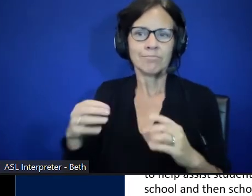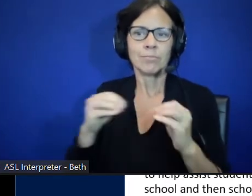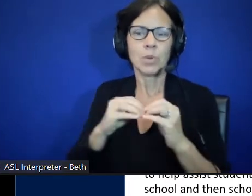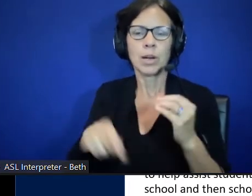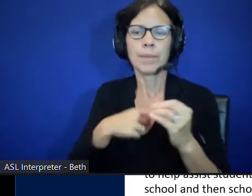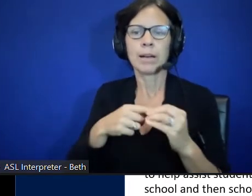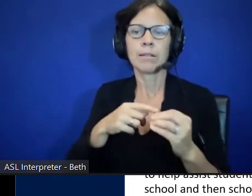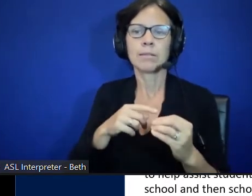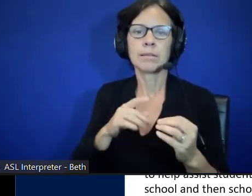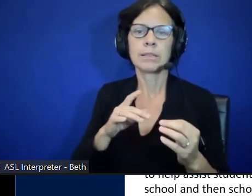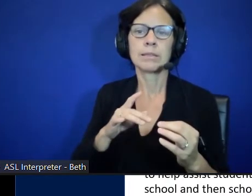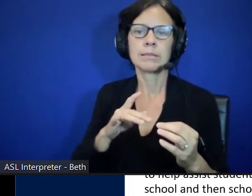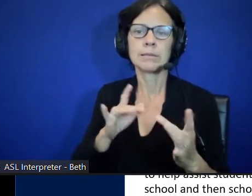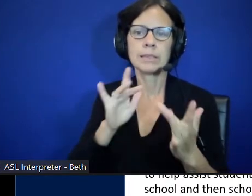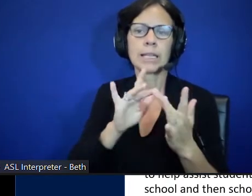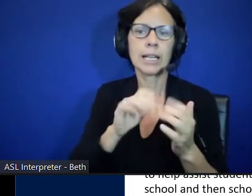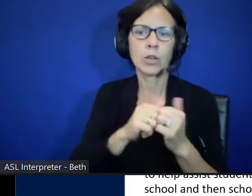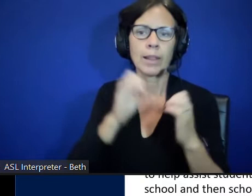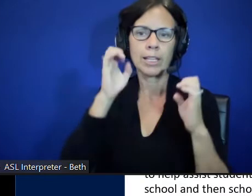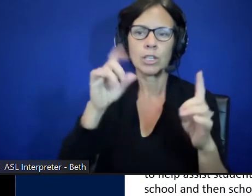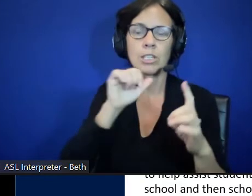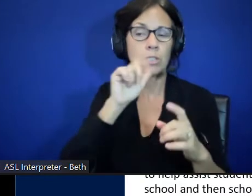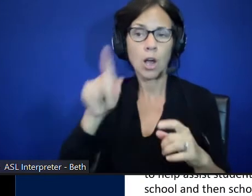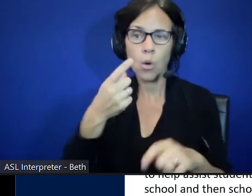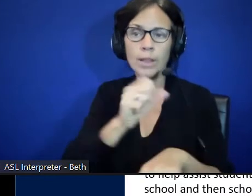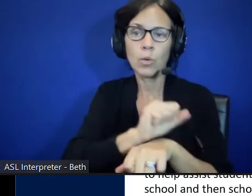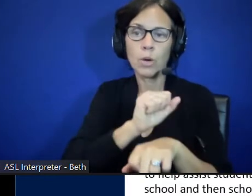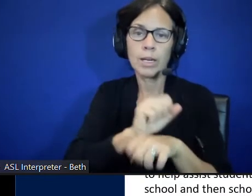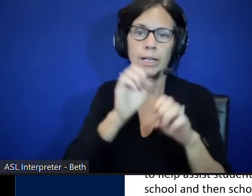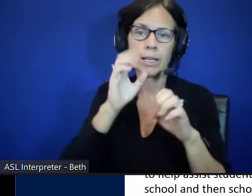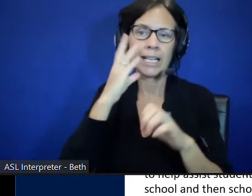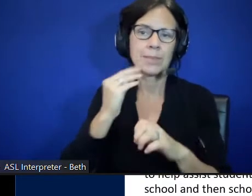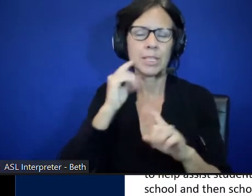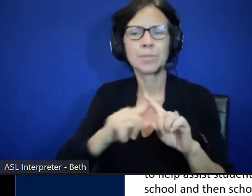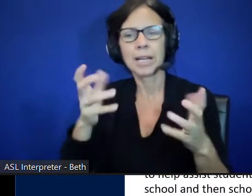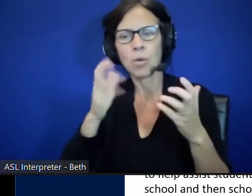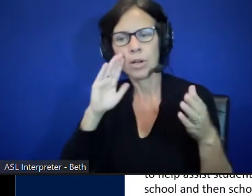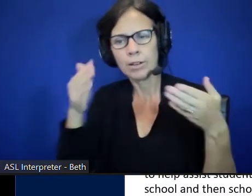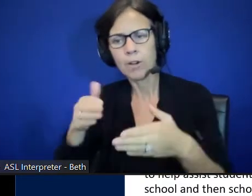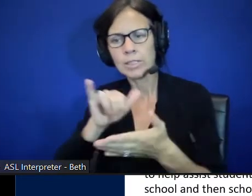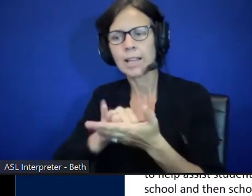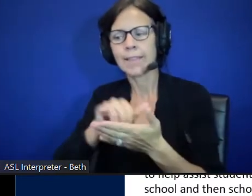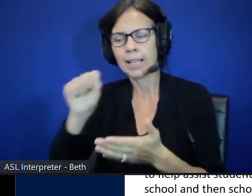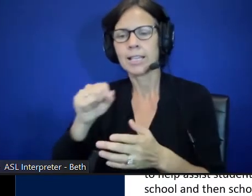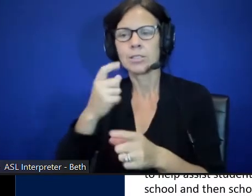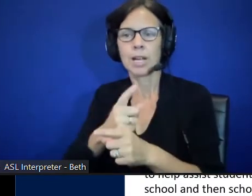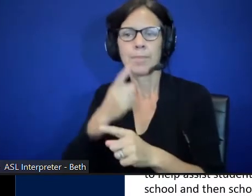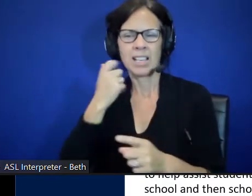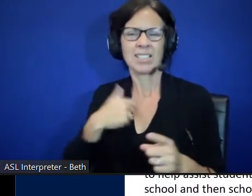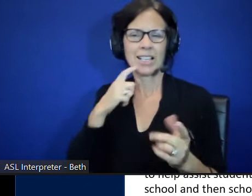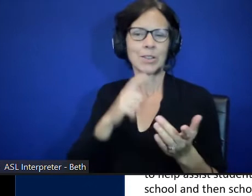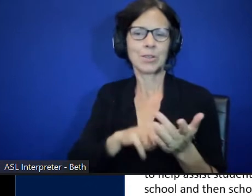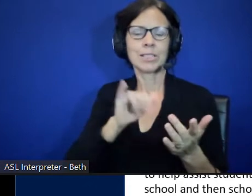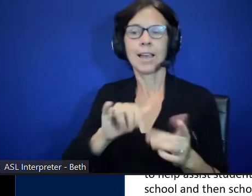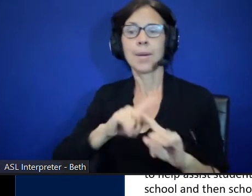education as well. I don't think it should just be work experience, but I kind of wanted to focus on that because that was what I had seen. But in my